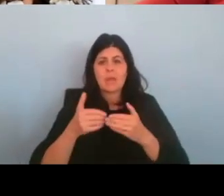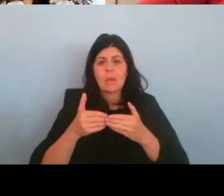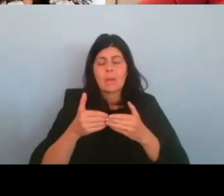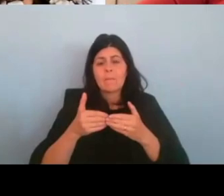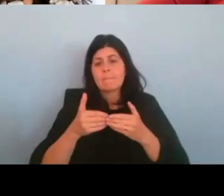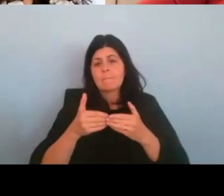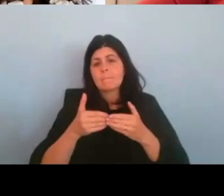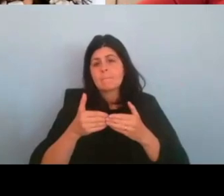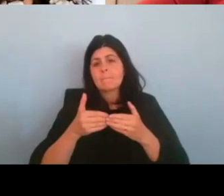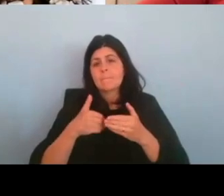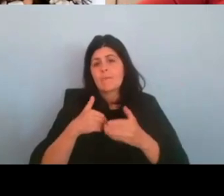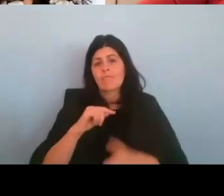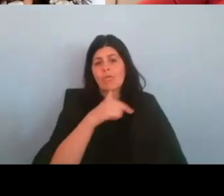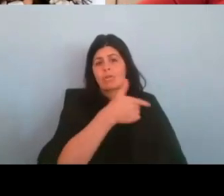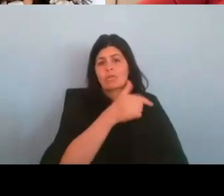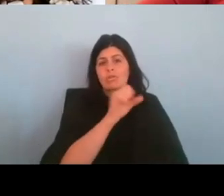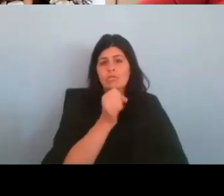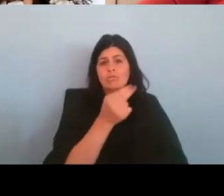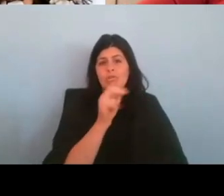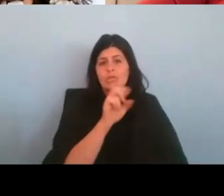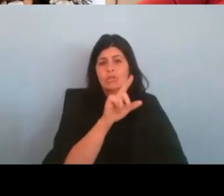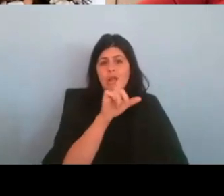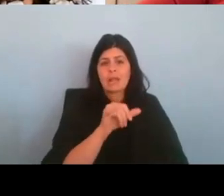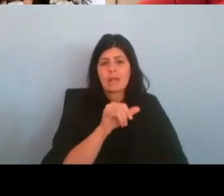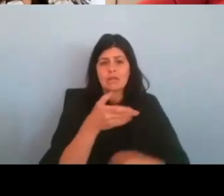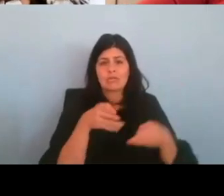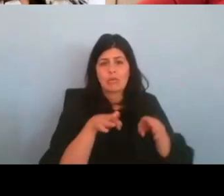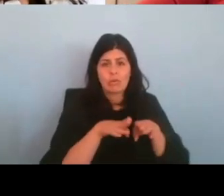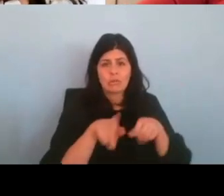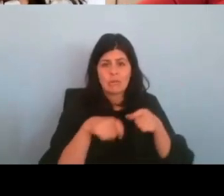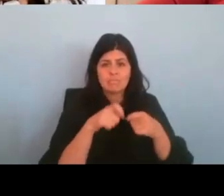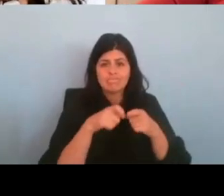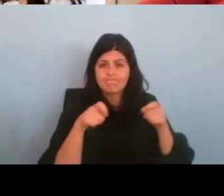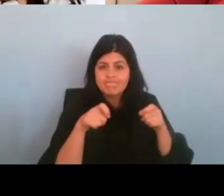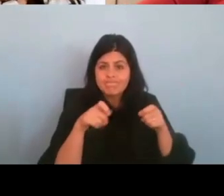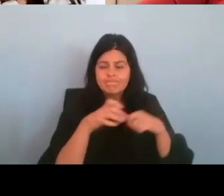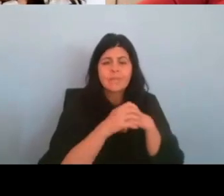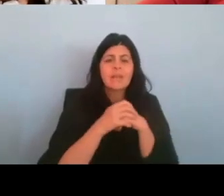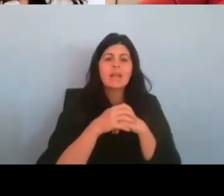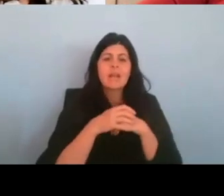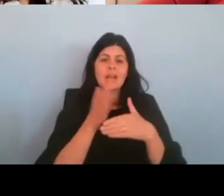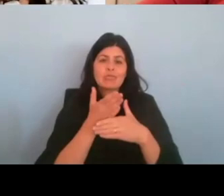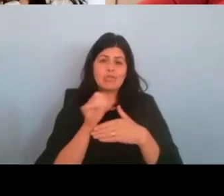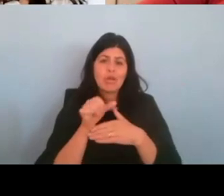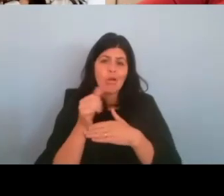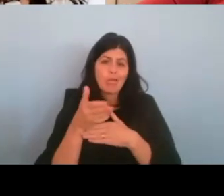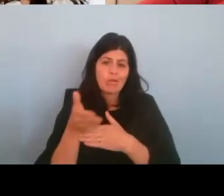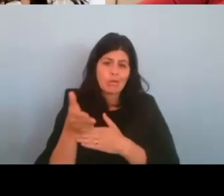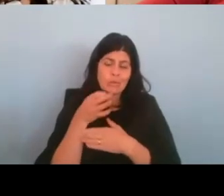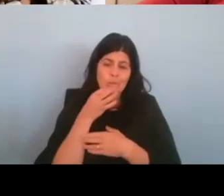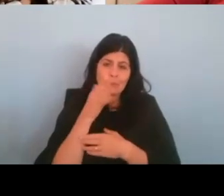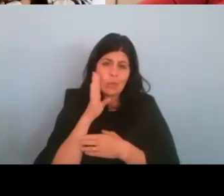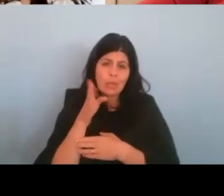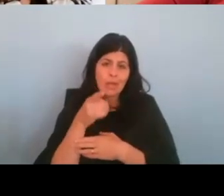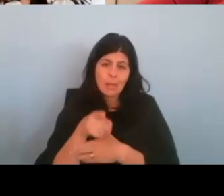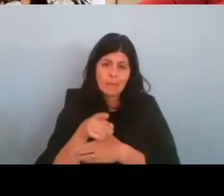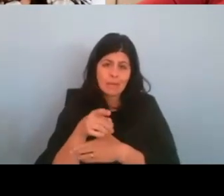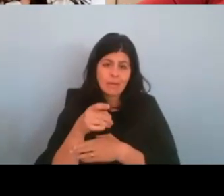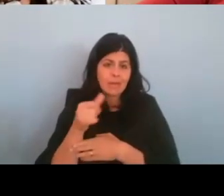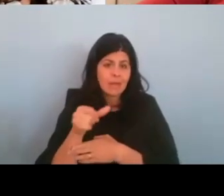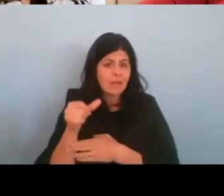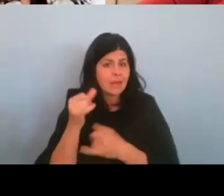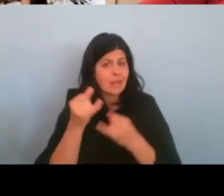pass it off to Shelly to close us up and, you know, share some other upcoming things. Um, are there any last minute